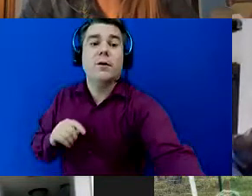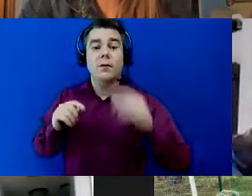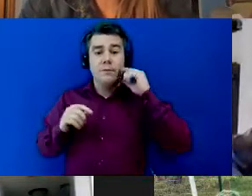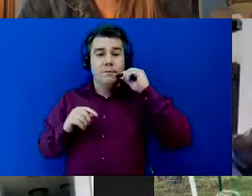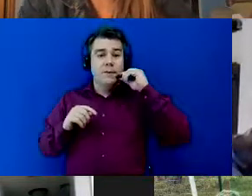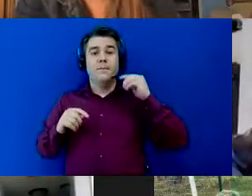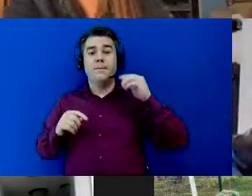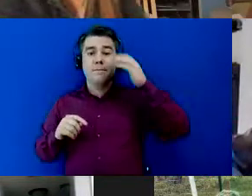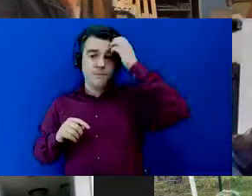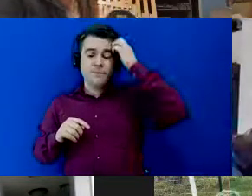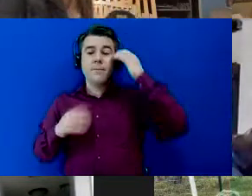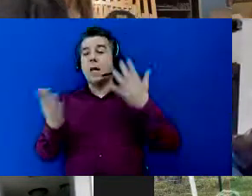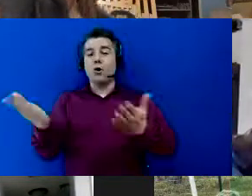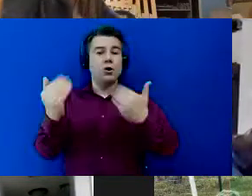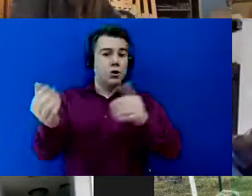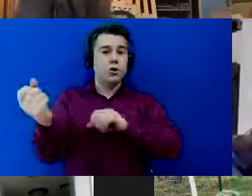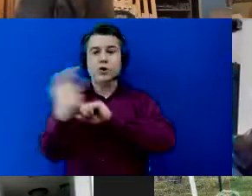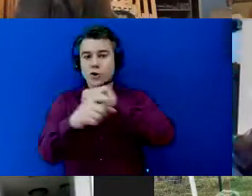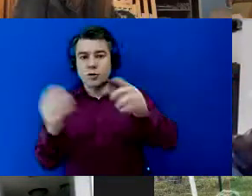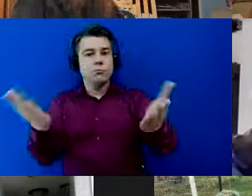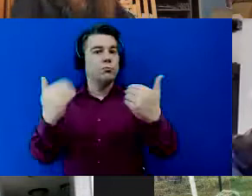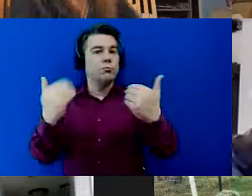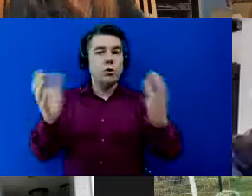shoot out your questions let me know what you're thinking